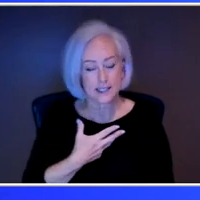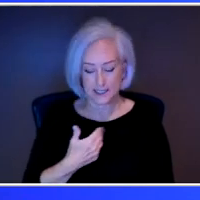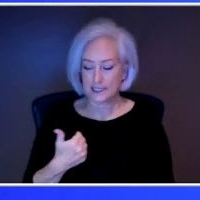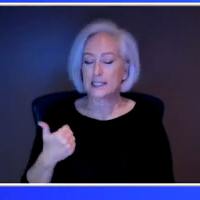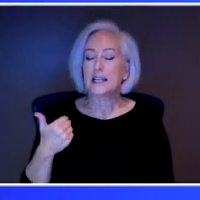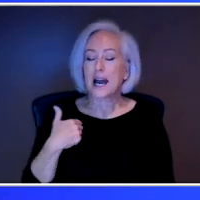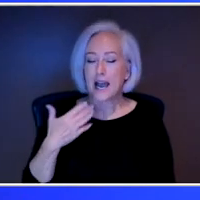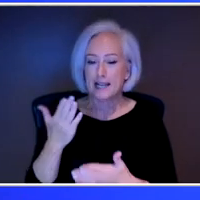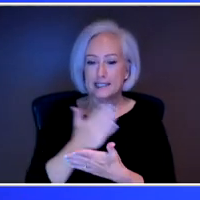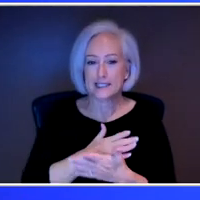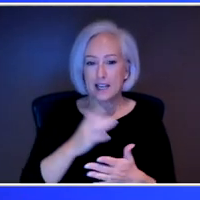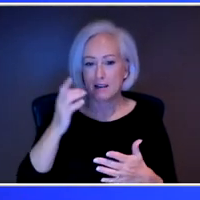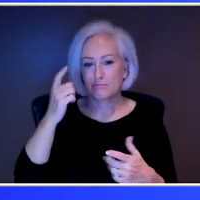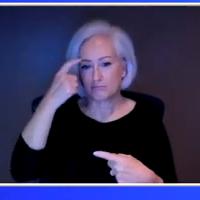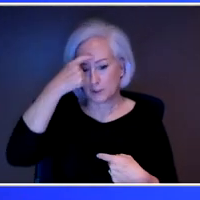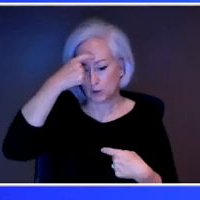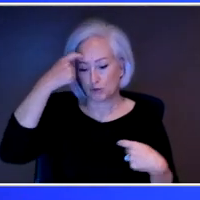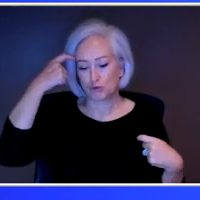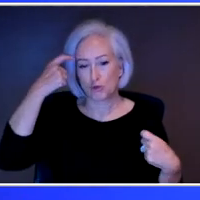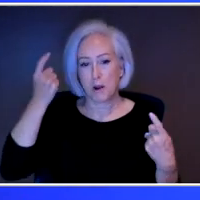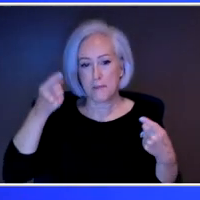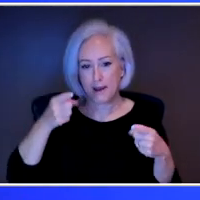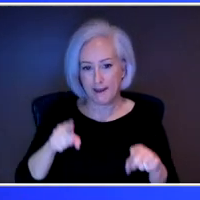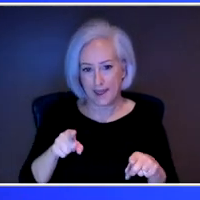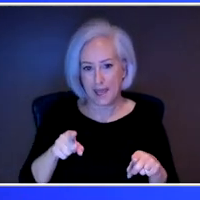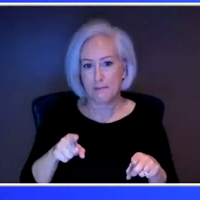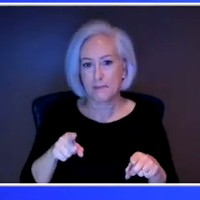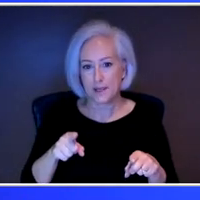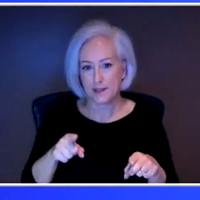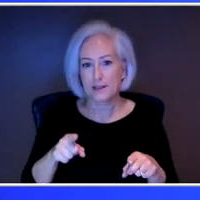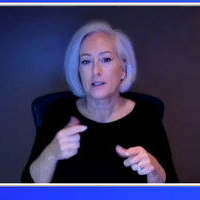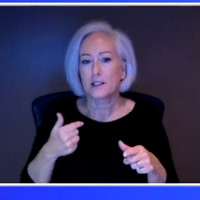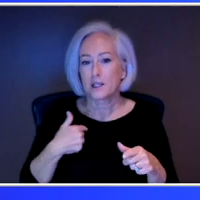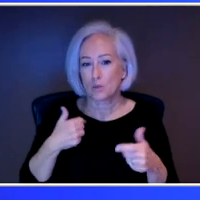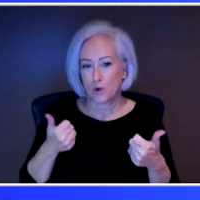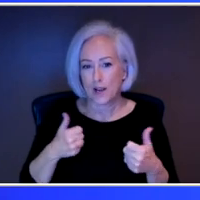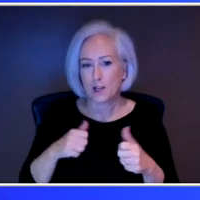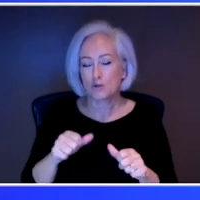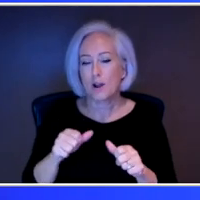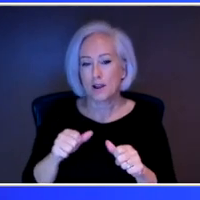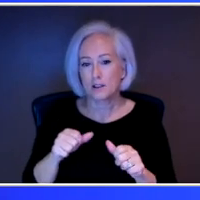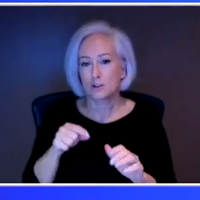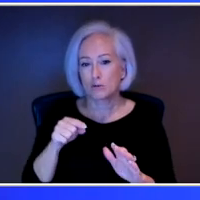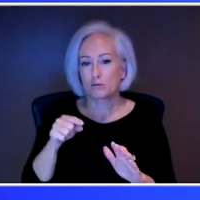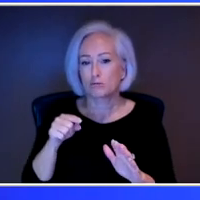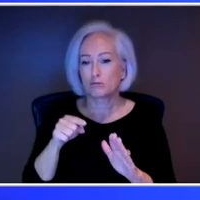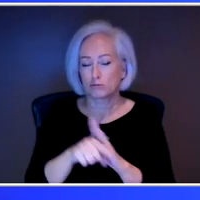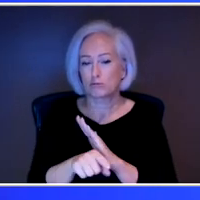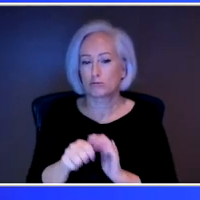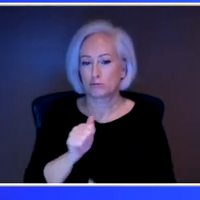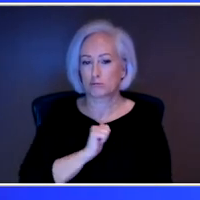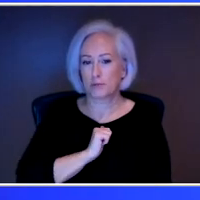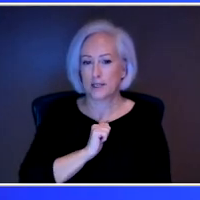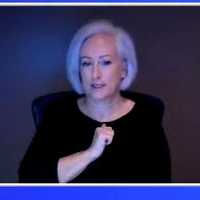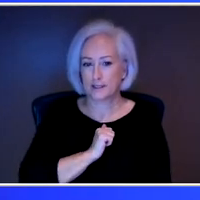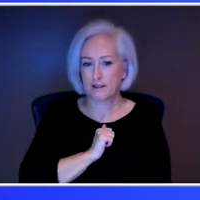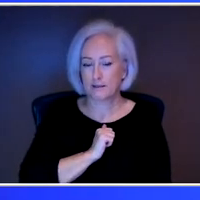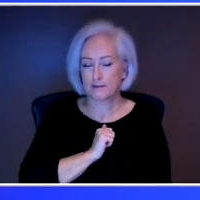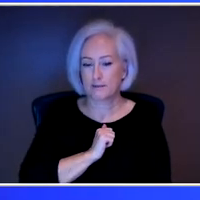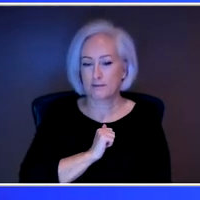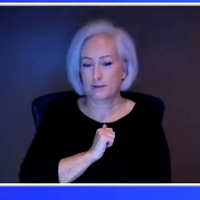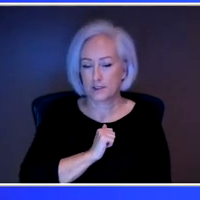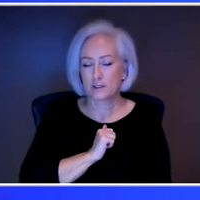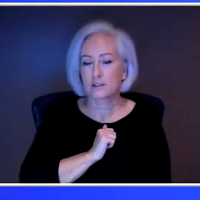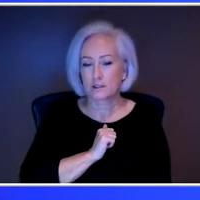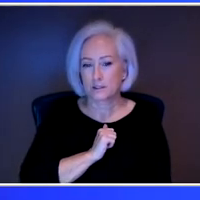And like with the suicide attempt, some of the rock bottom was even after the